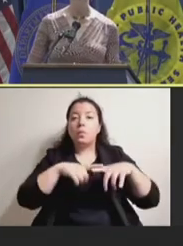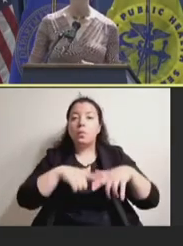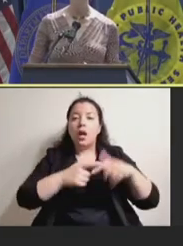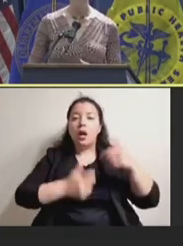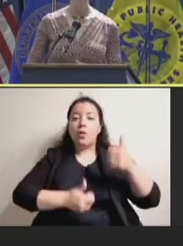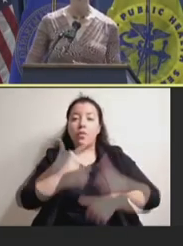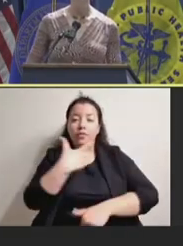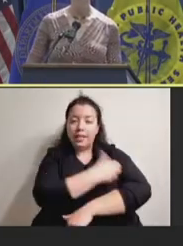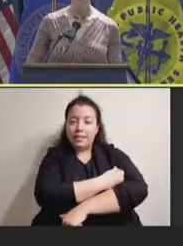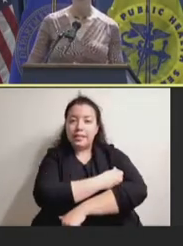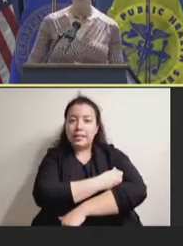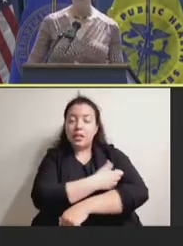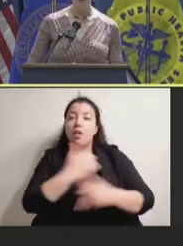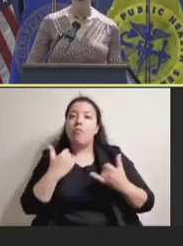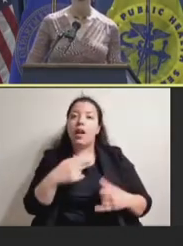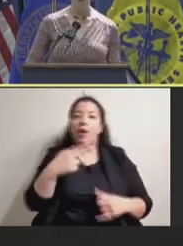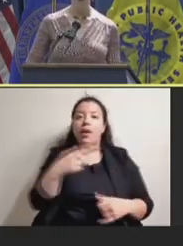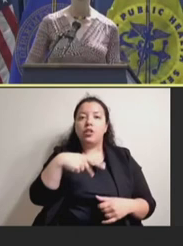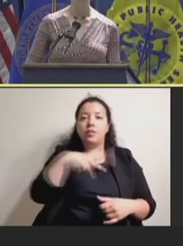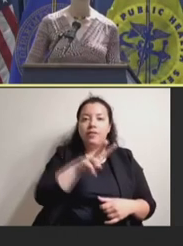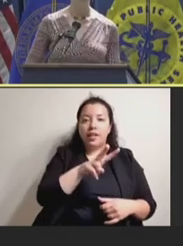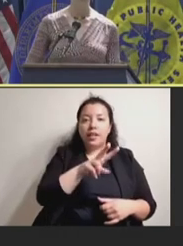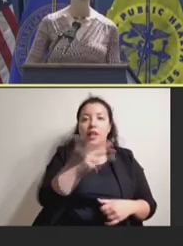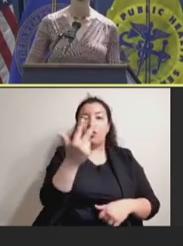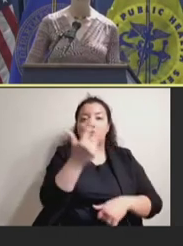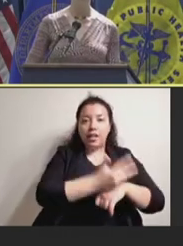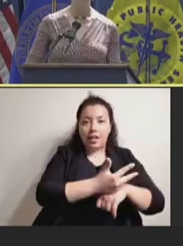right now, 14 days for oral